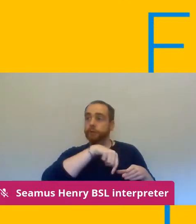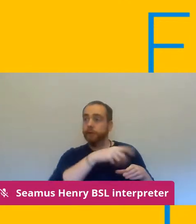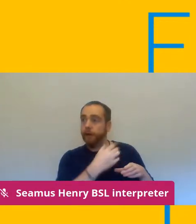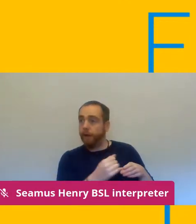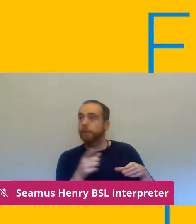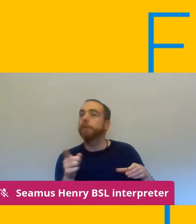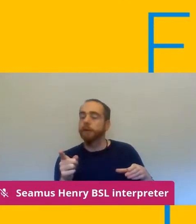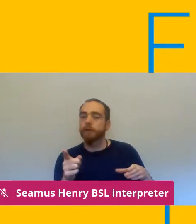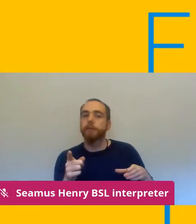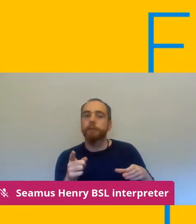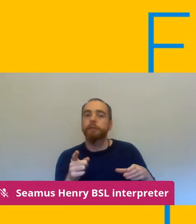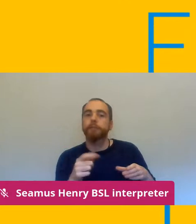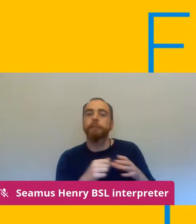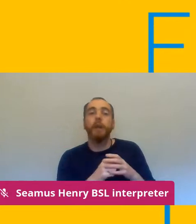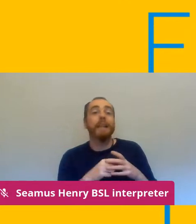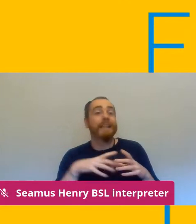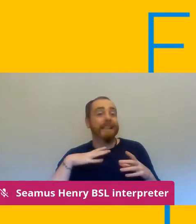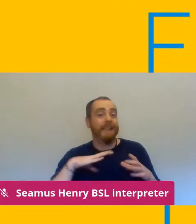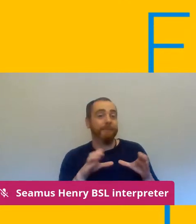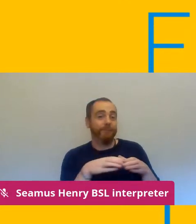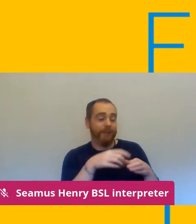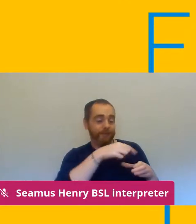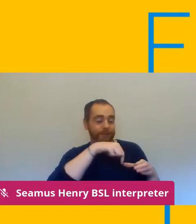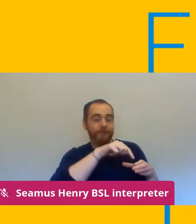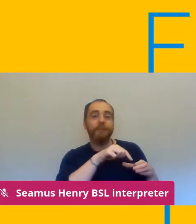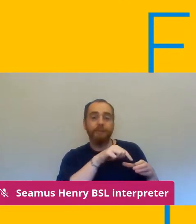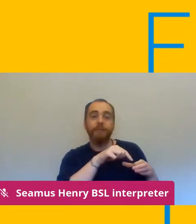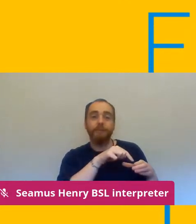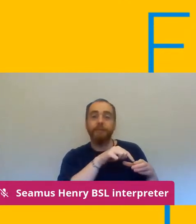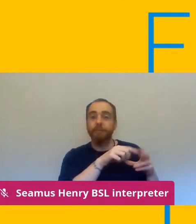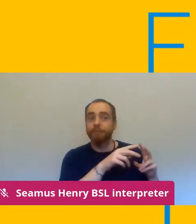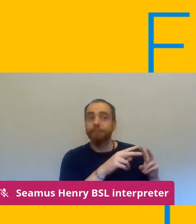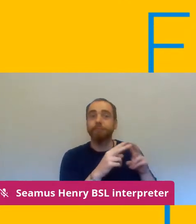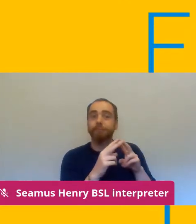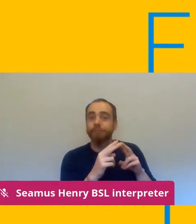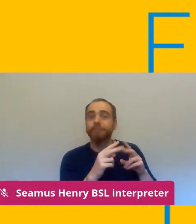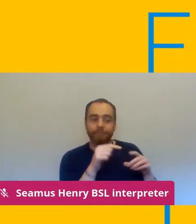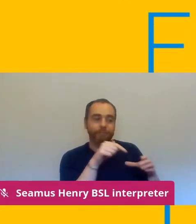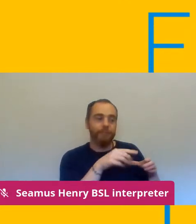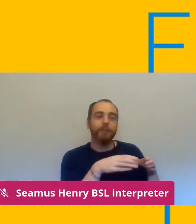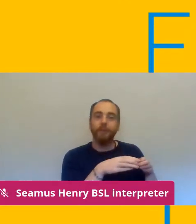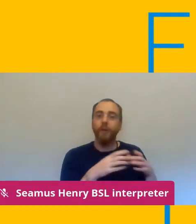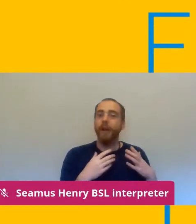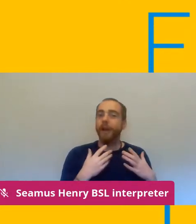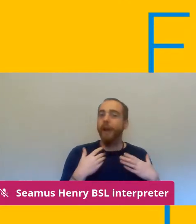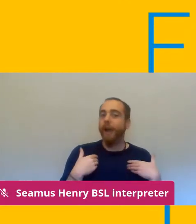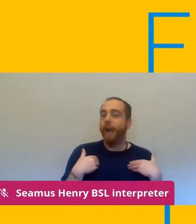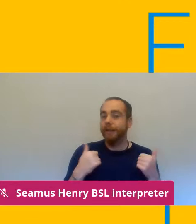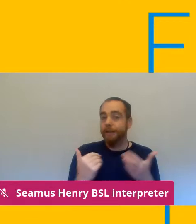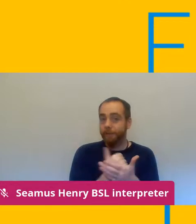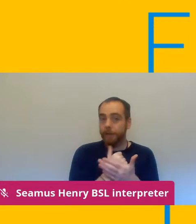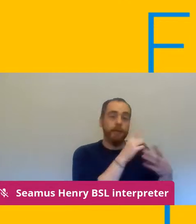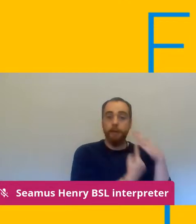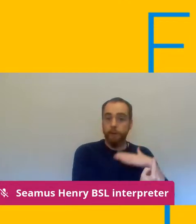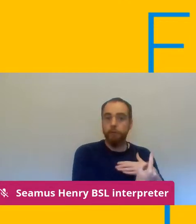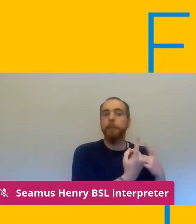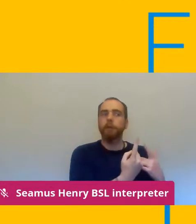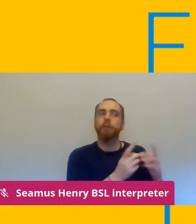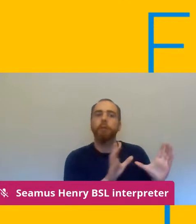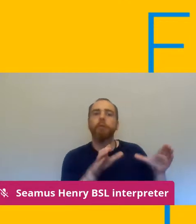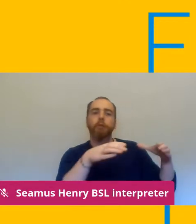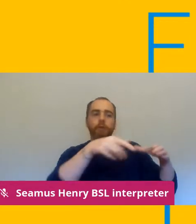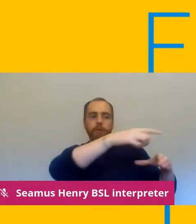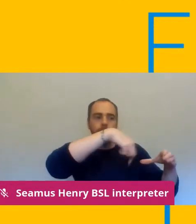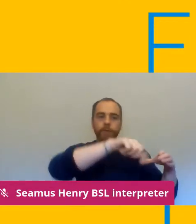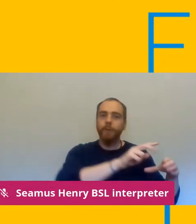is obviously health and safety is individual but it's a collective issue so the guidance that we've issued and